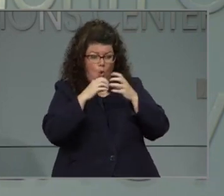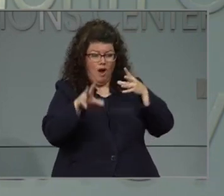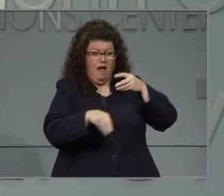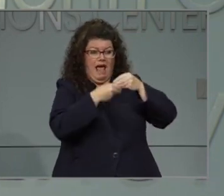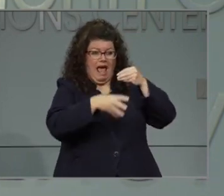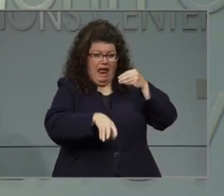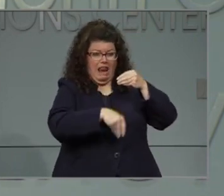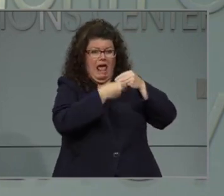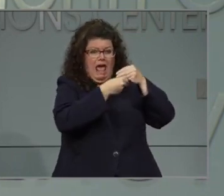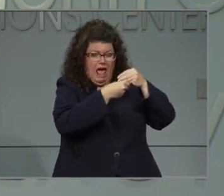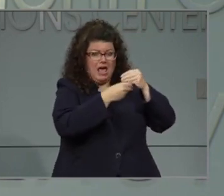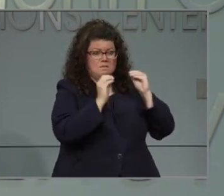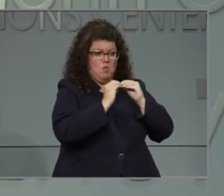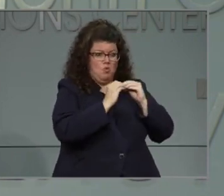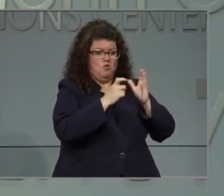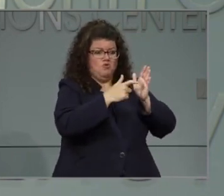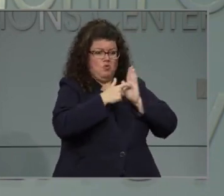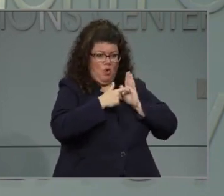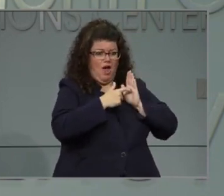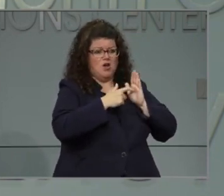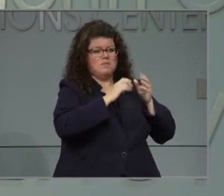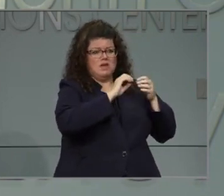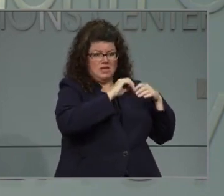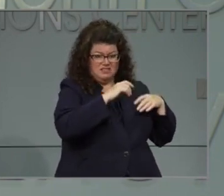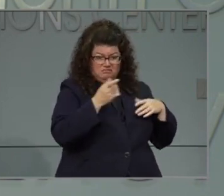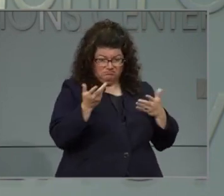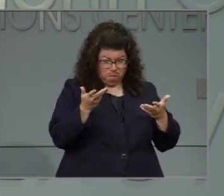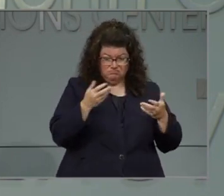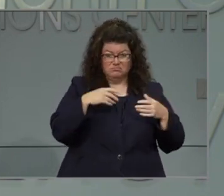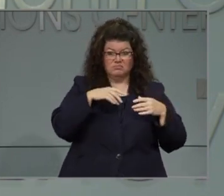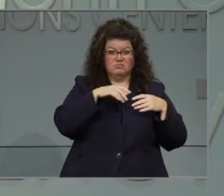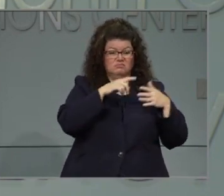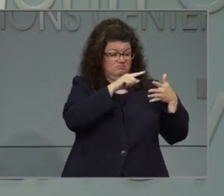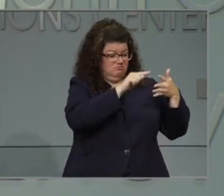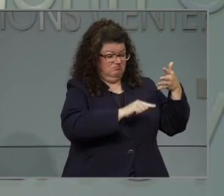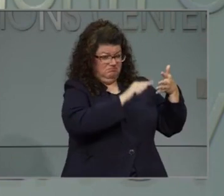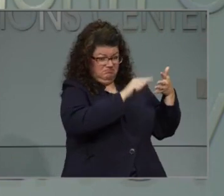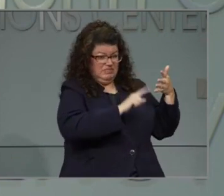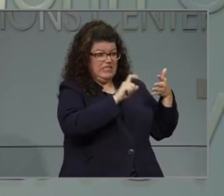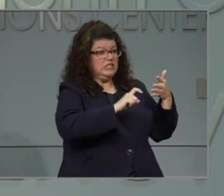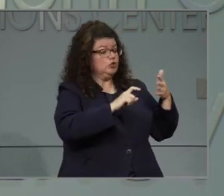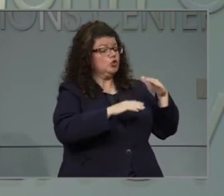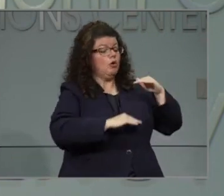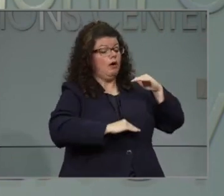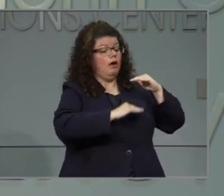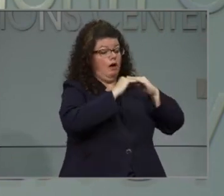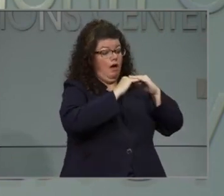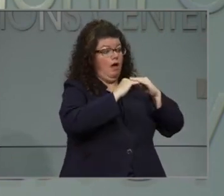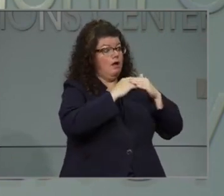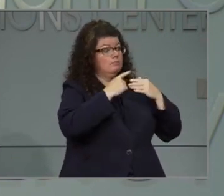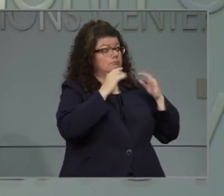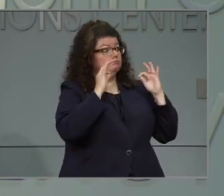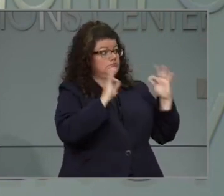such as the rate of transmission of the virus, and even laid out specific numbers that those areas need to reach to move toward greater reopening. Why has the state not